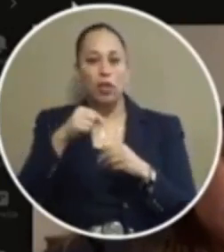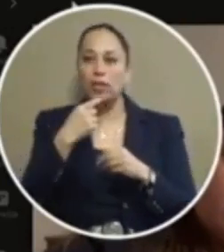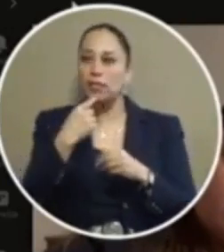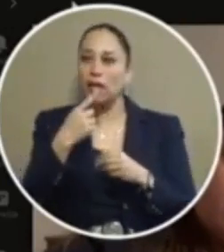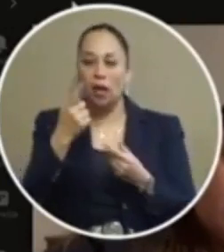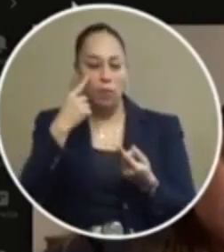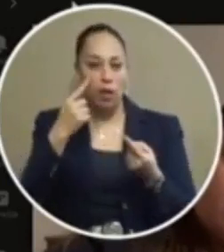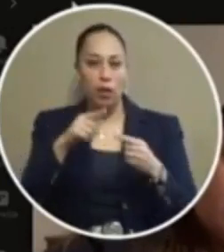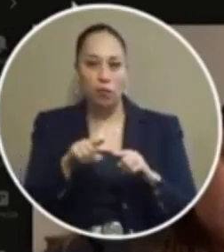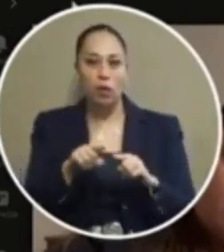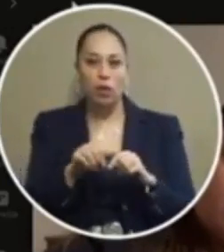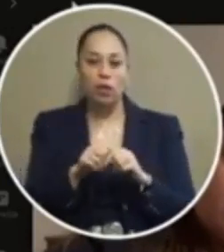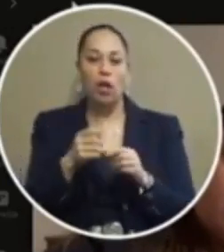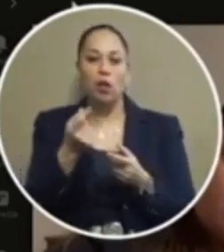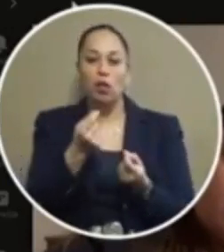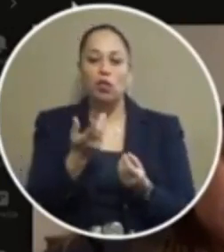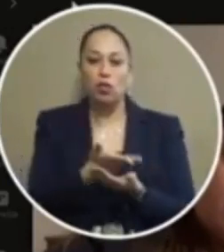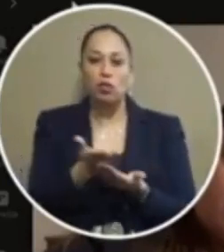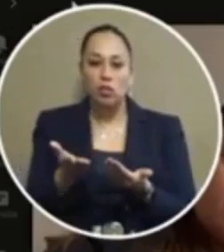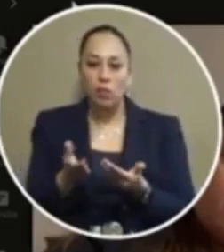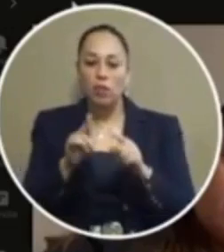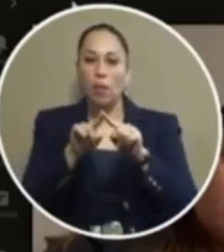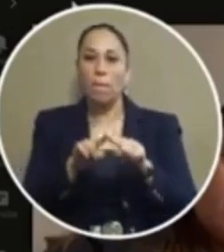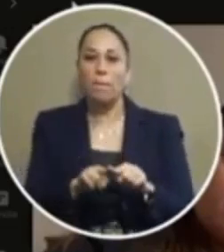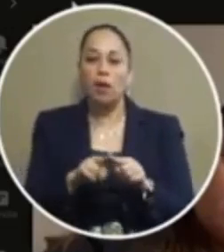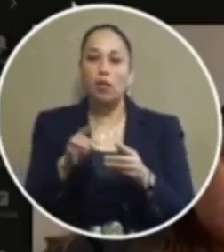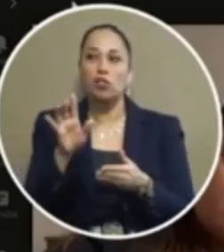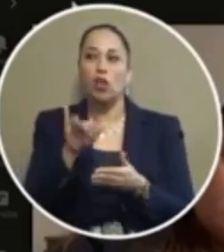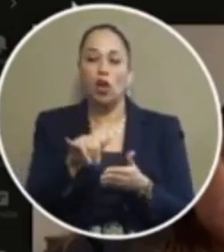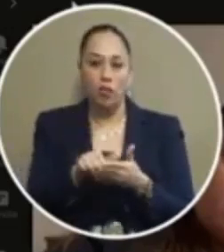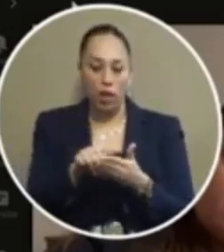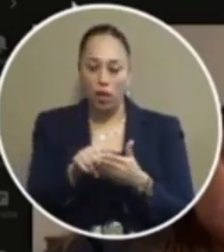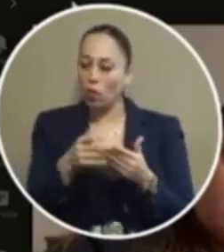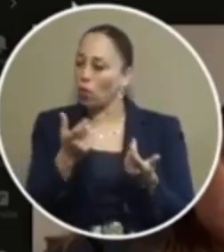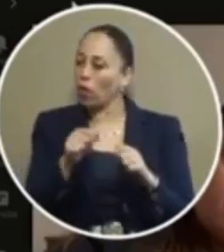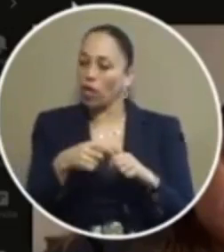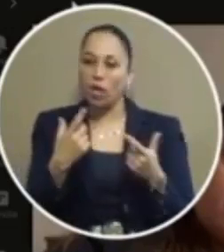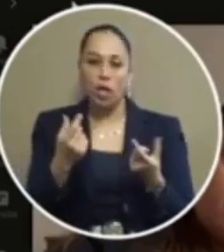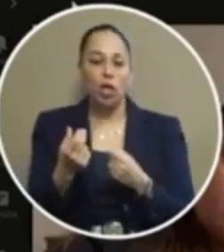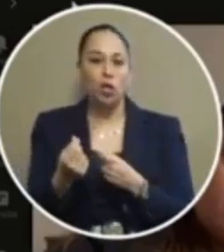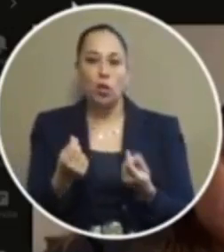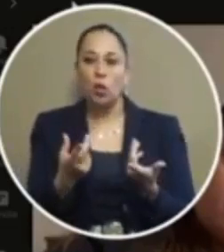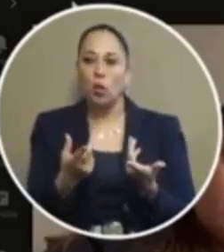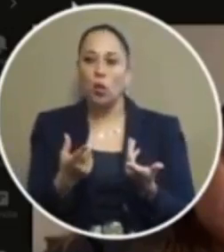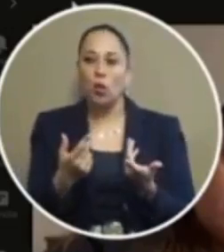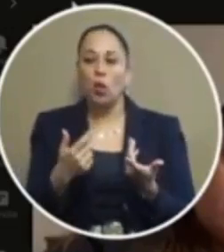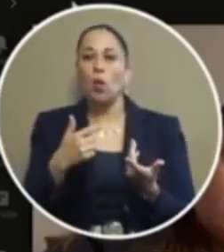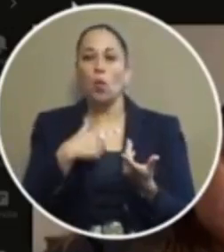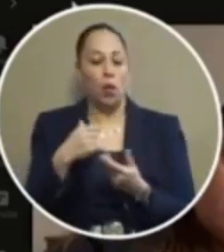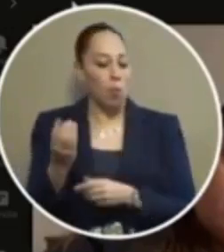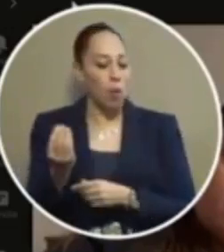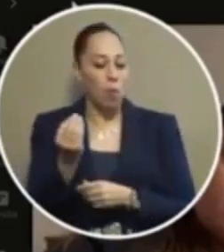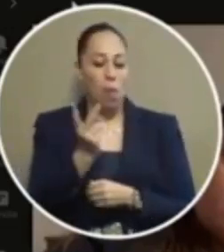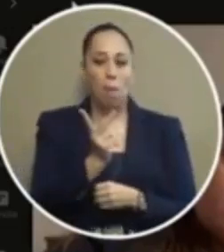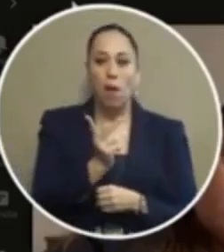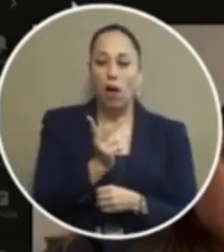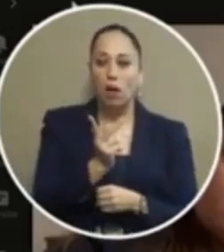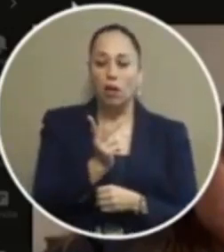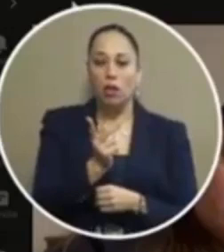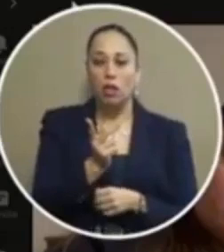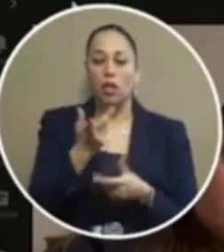that if i say we're going to do something based on the direction we've been given we execute it so we are going to execute this when we bring this back we'll bring it back